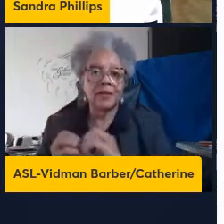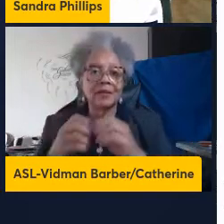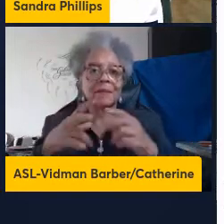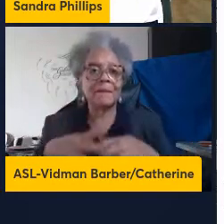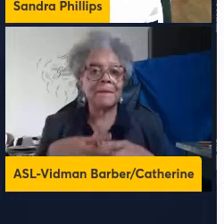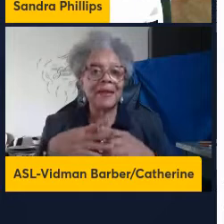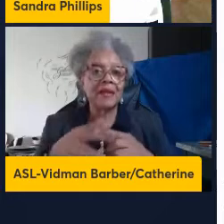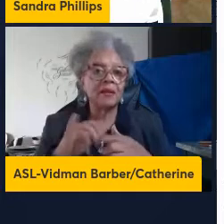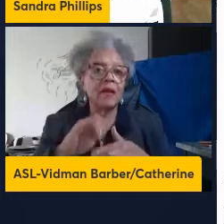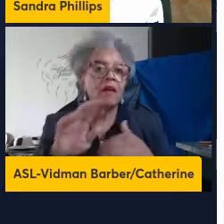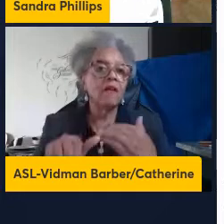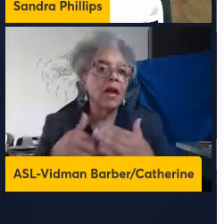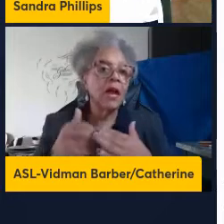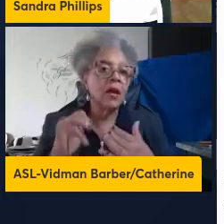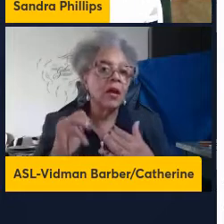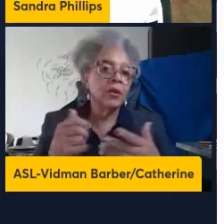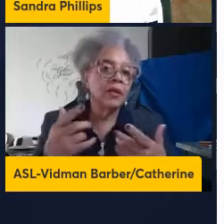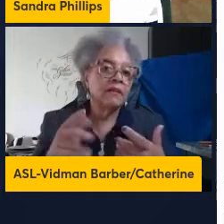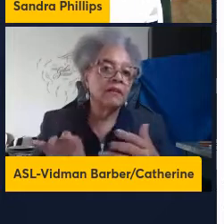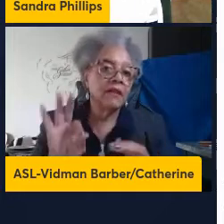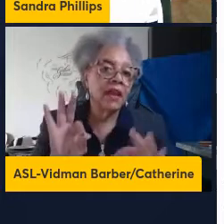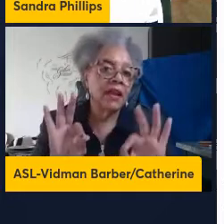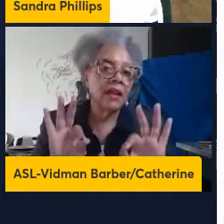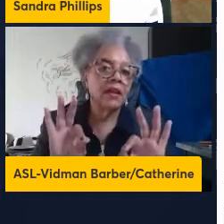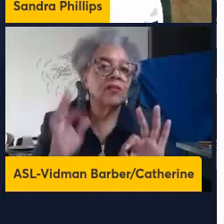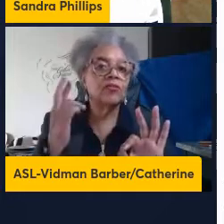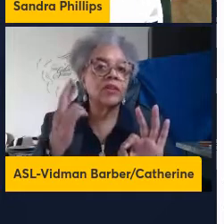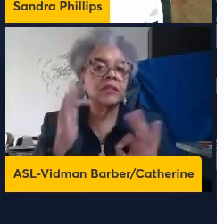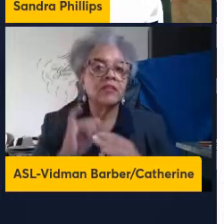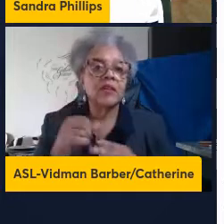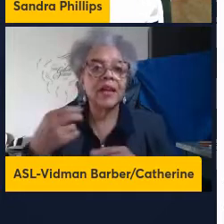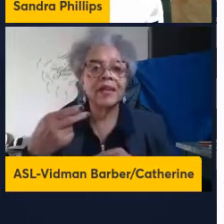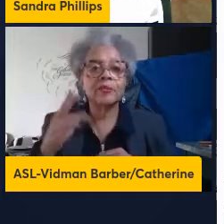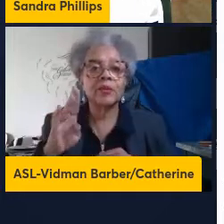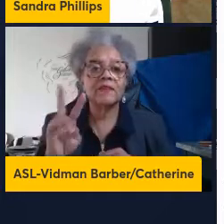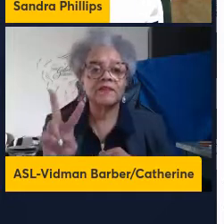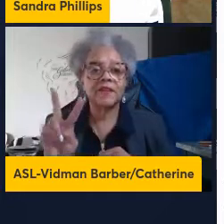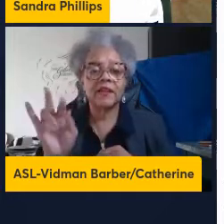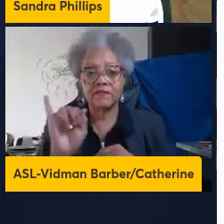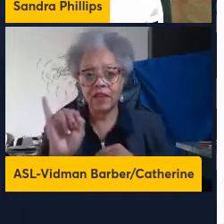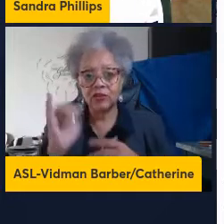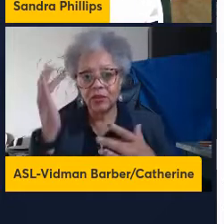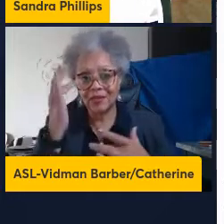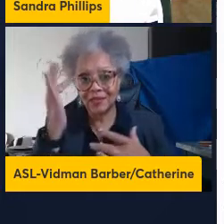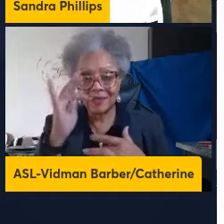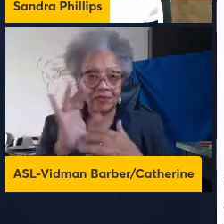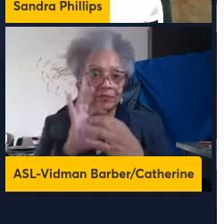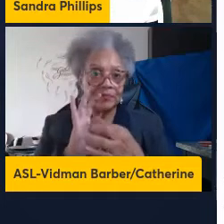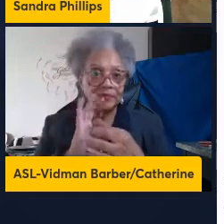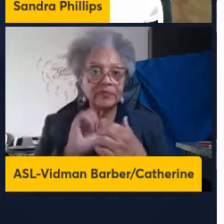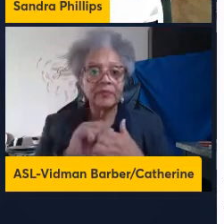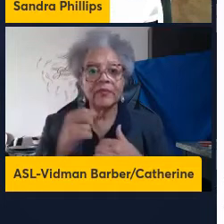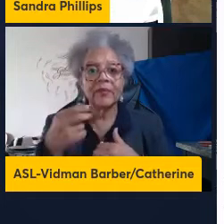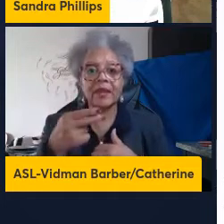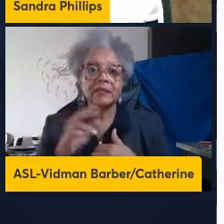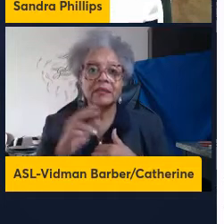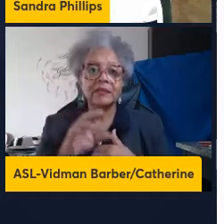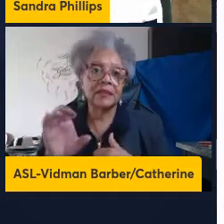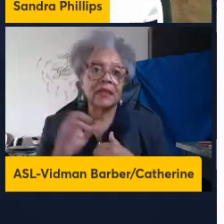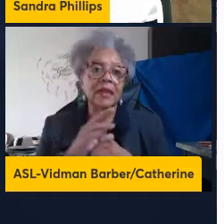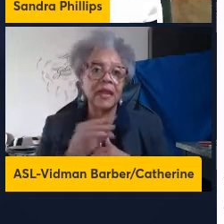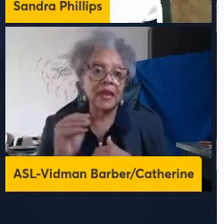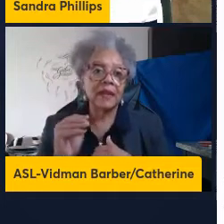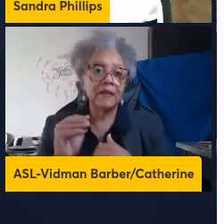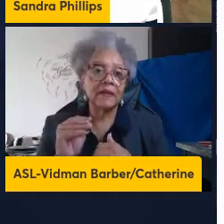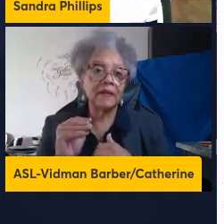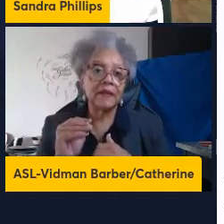are involved in chronic HBV infection and liver disease, including HCC. But